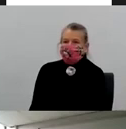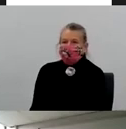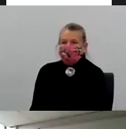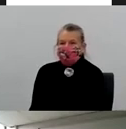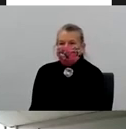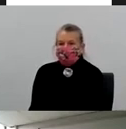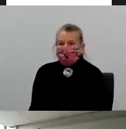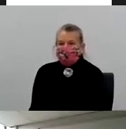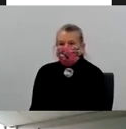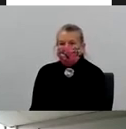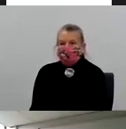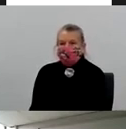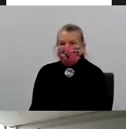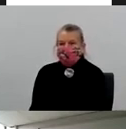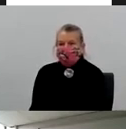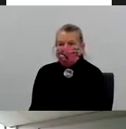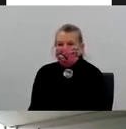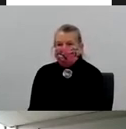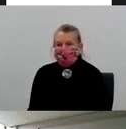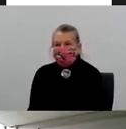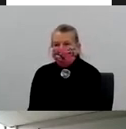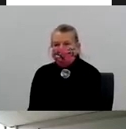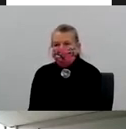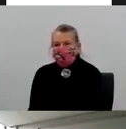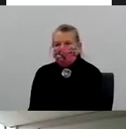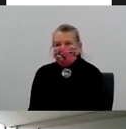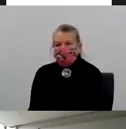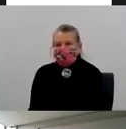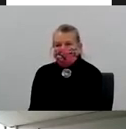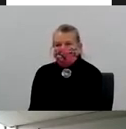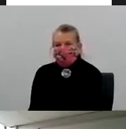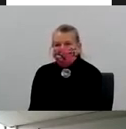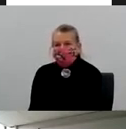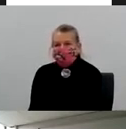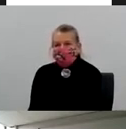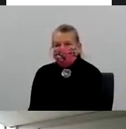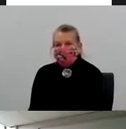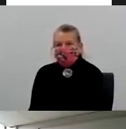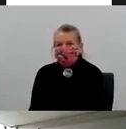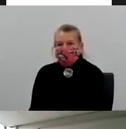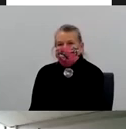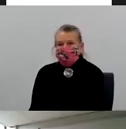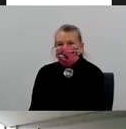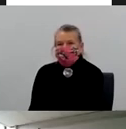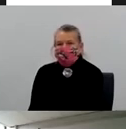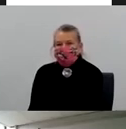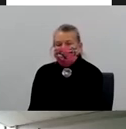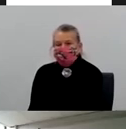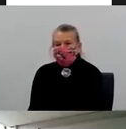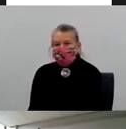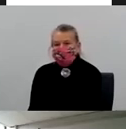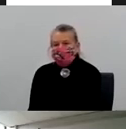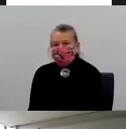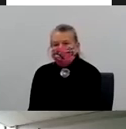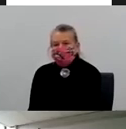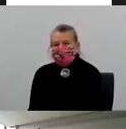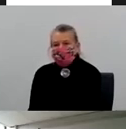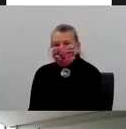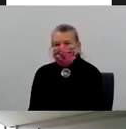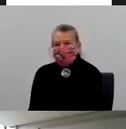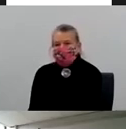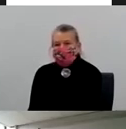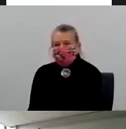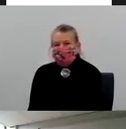costs, um, by nearly $8 trillion across the United States or around $60,000 per U.S. household.